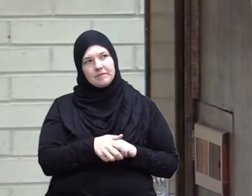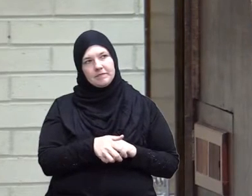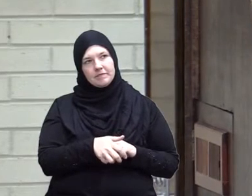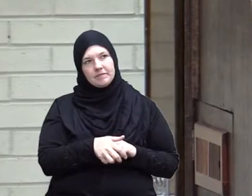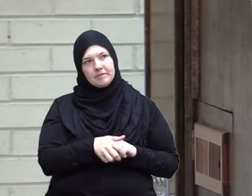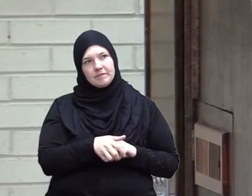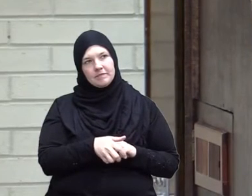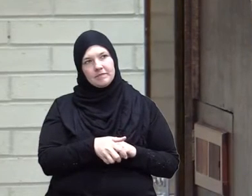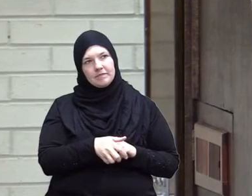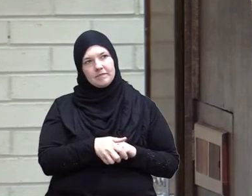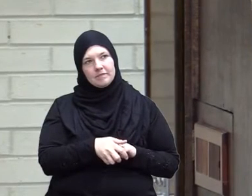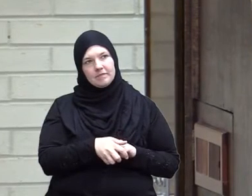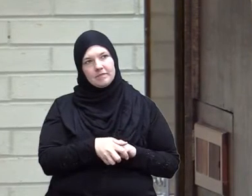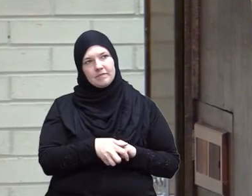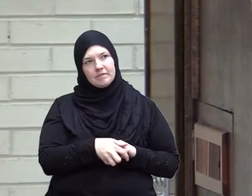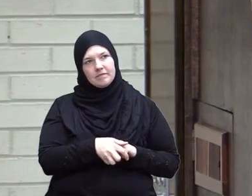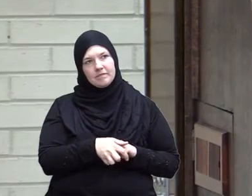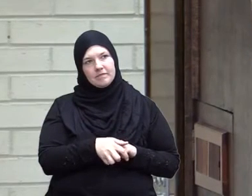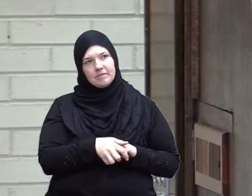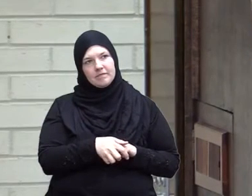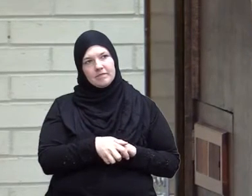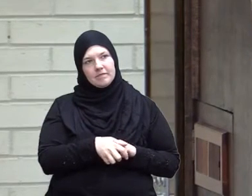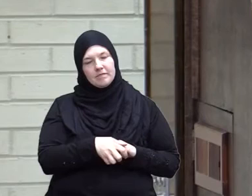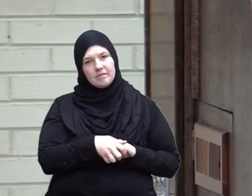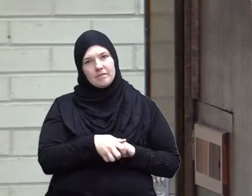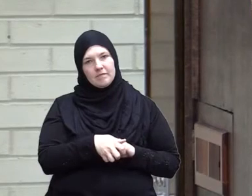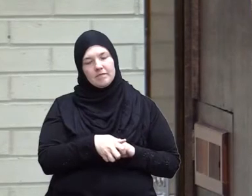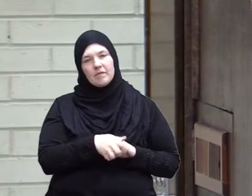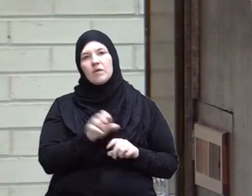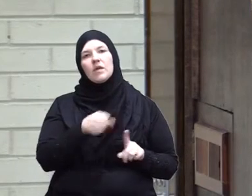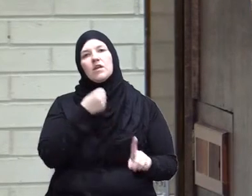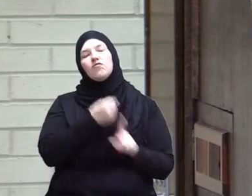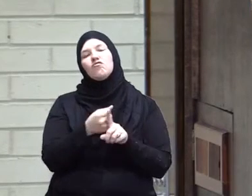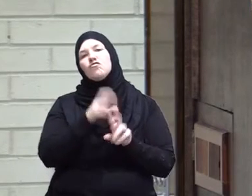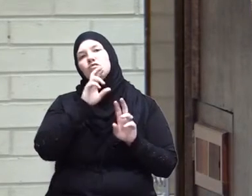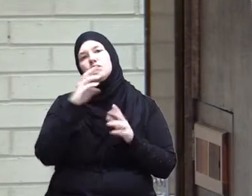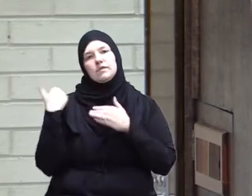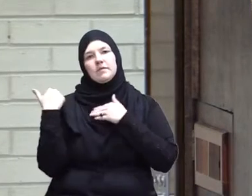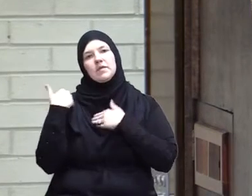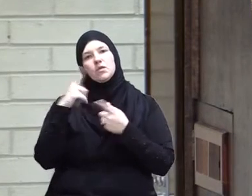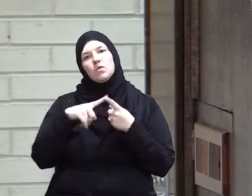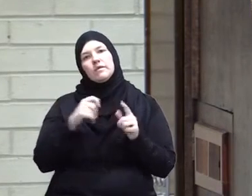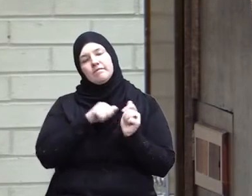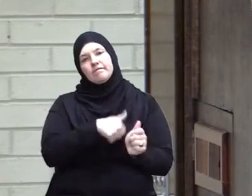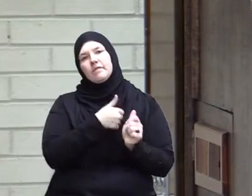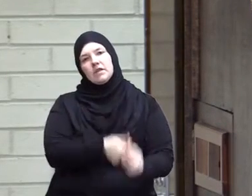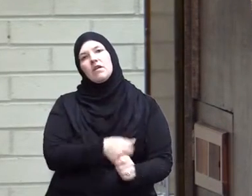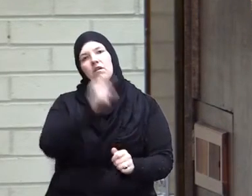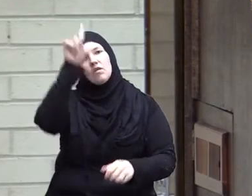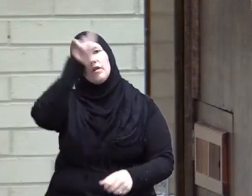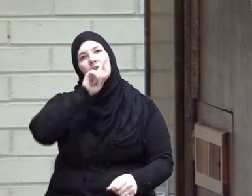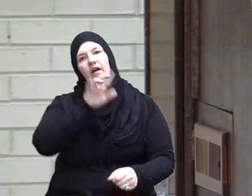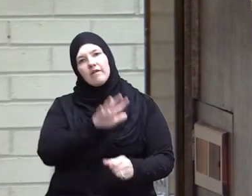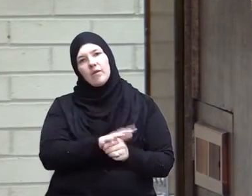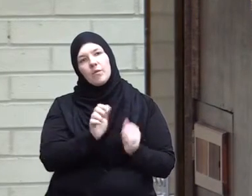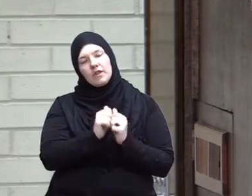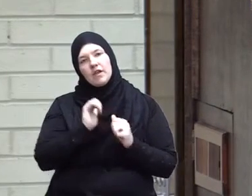so when it comes to responsibility to comply with Allah's covenant with us